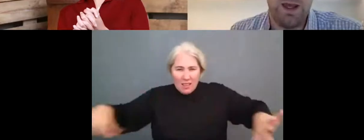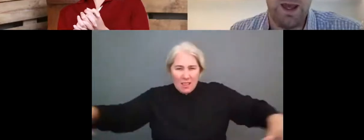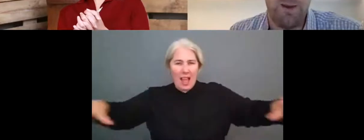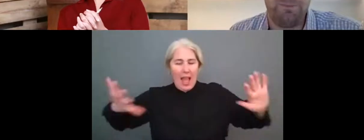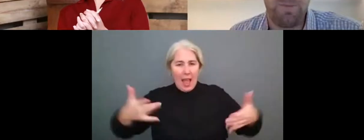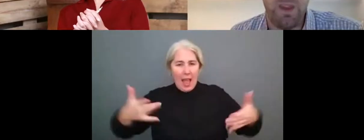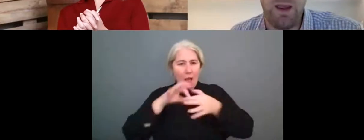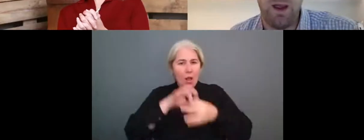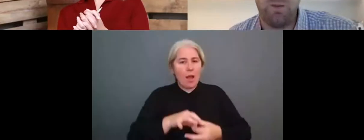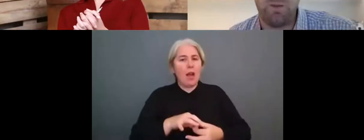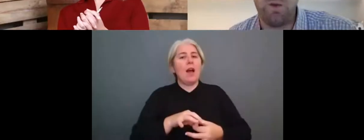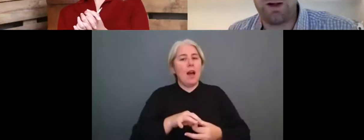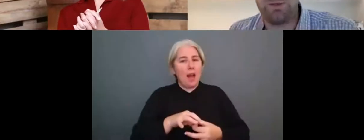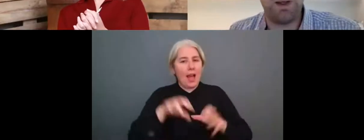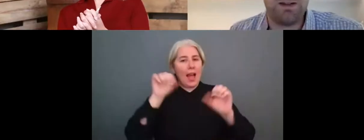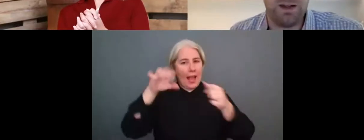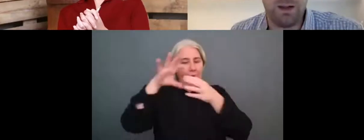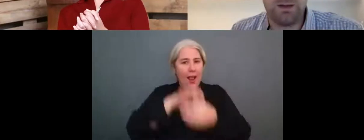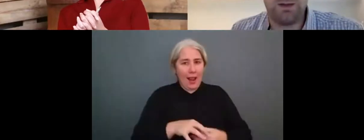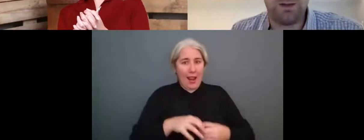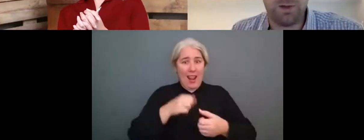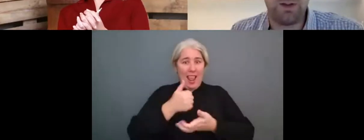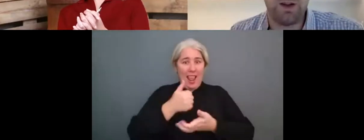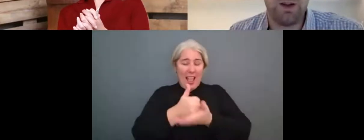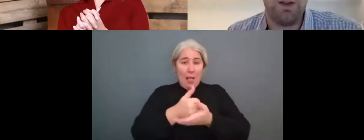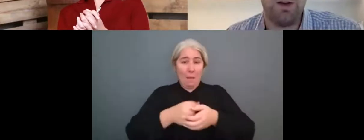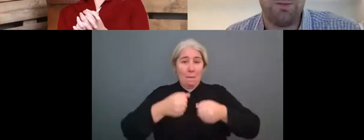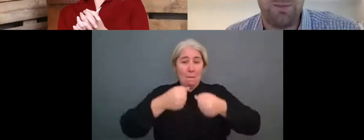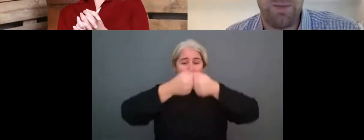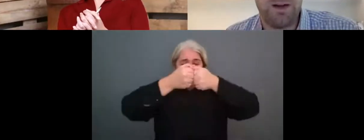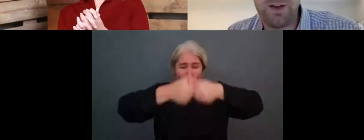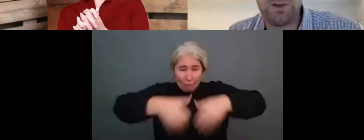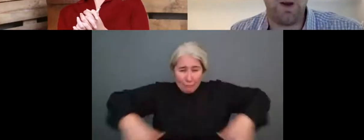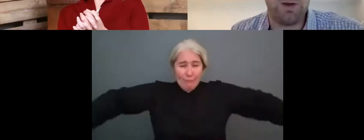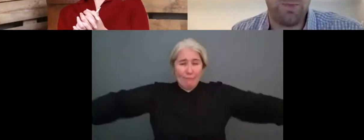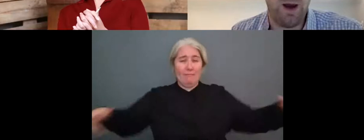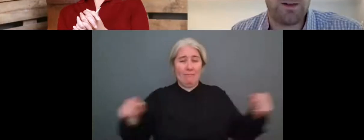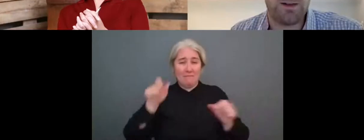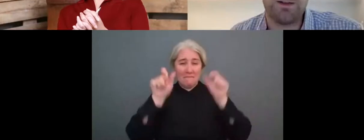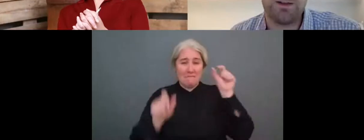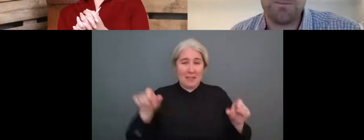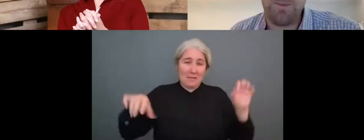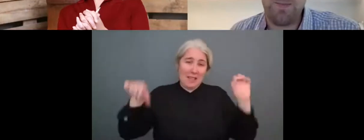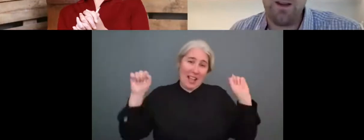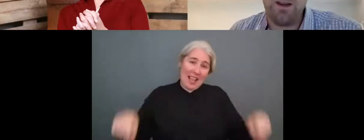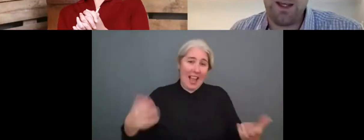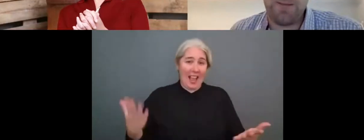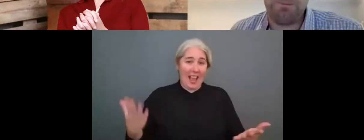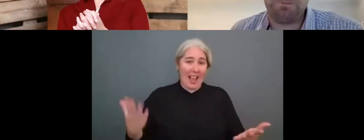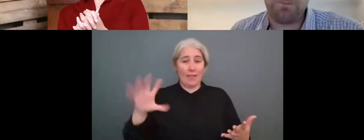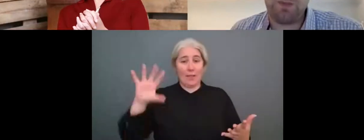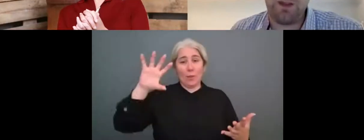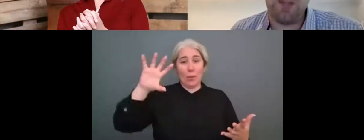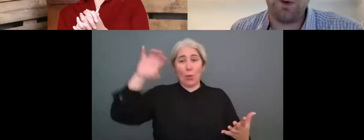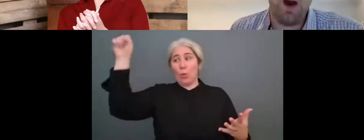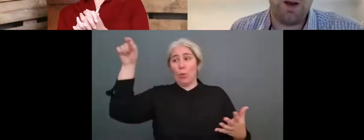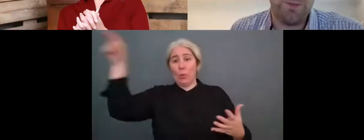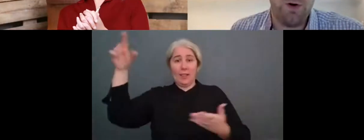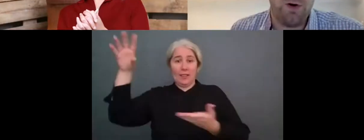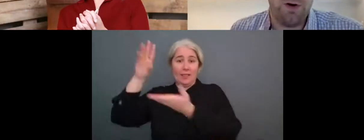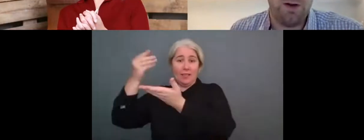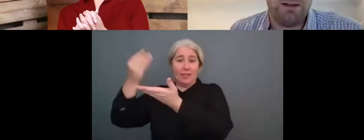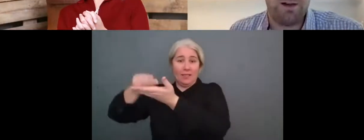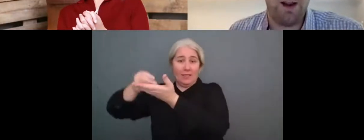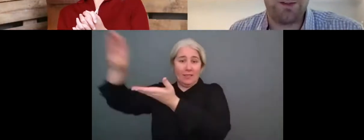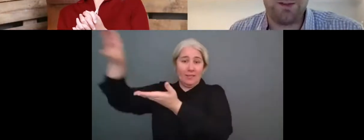um, uh, work completed and something that, that benefits both parties. Um, and so our